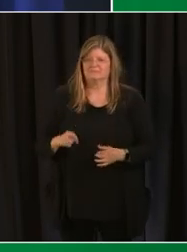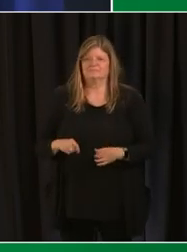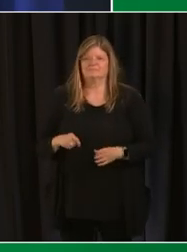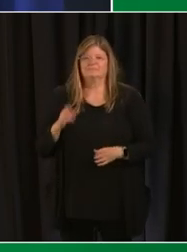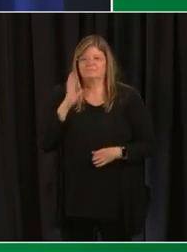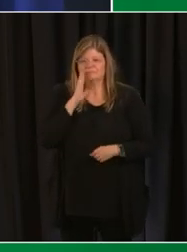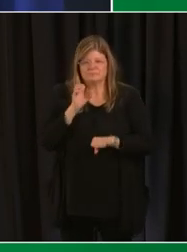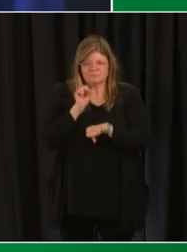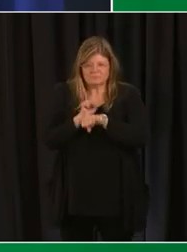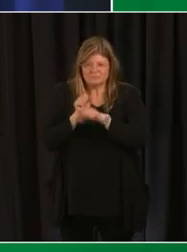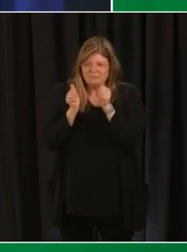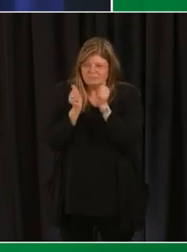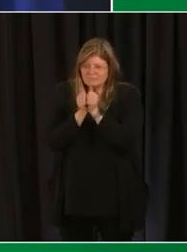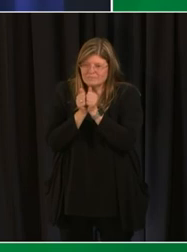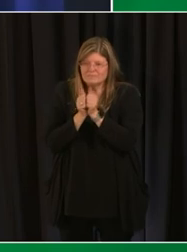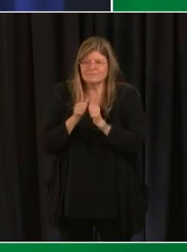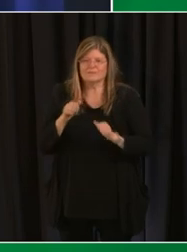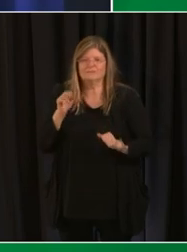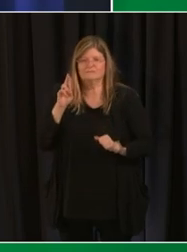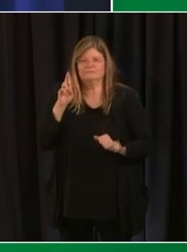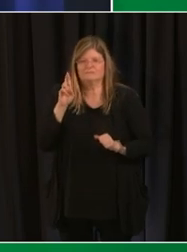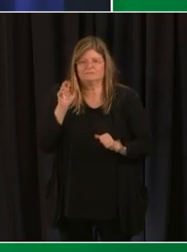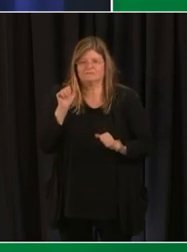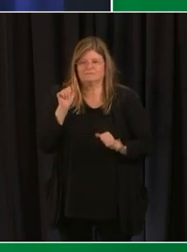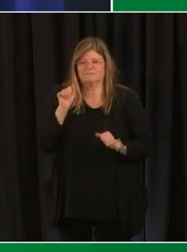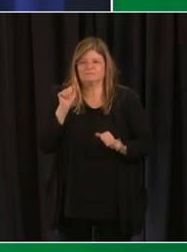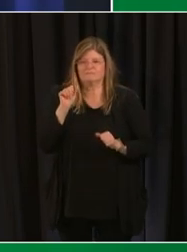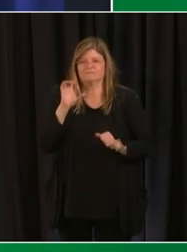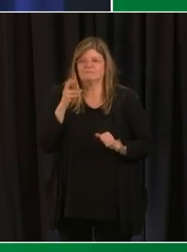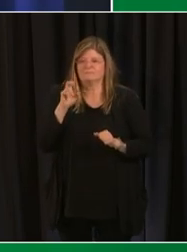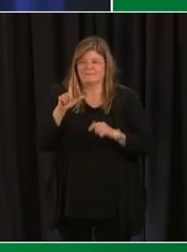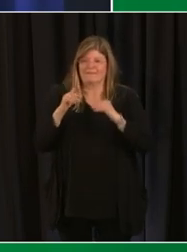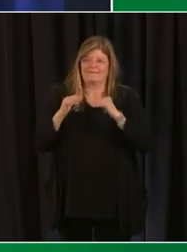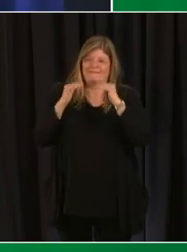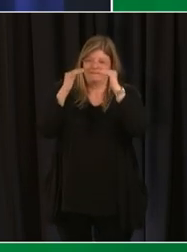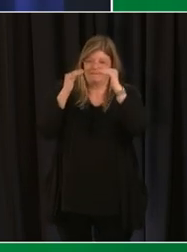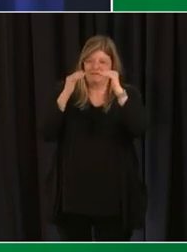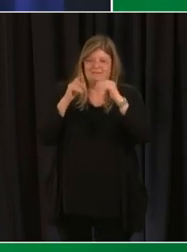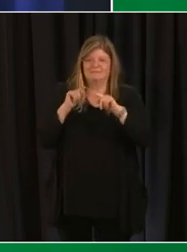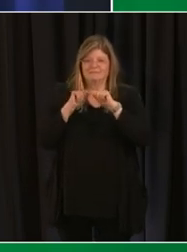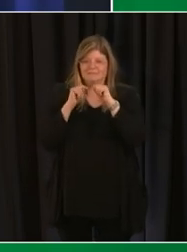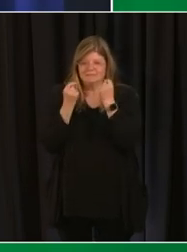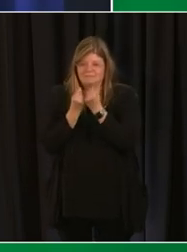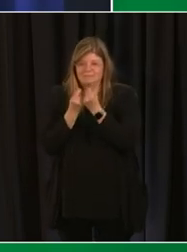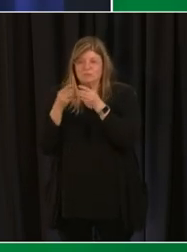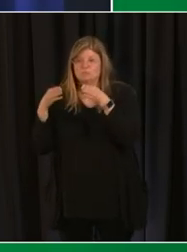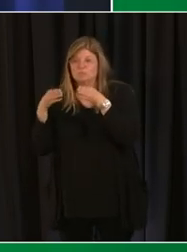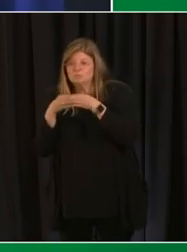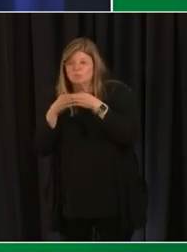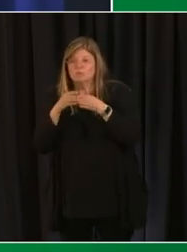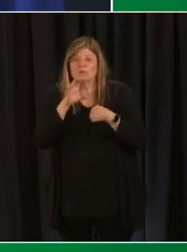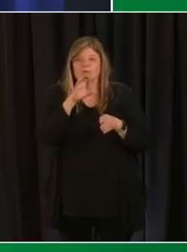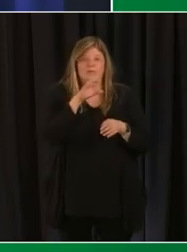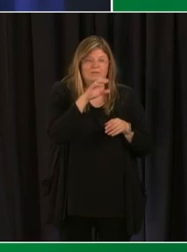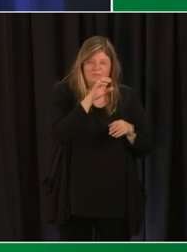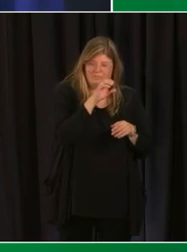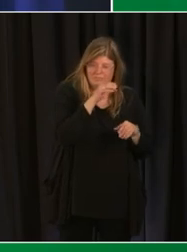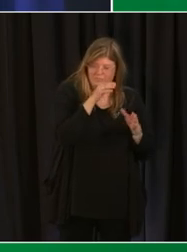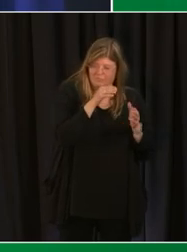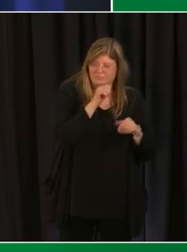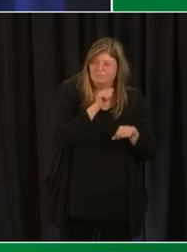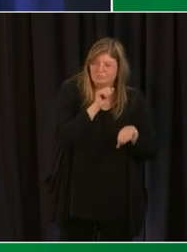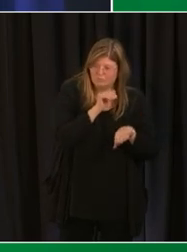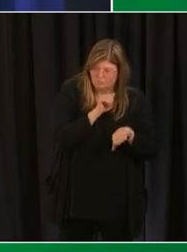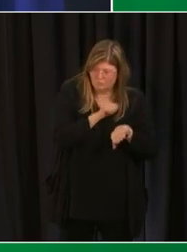our work with our racial equity team we're excited about our cornerstones that were mentioned earlier so families should